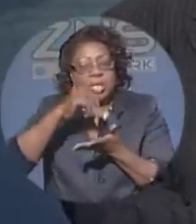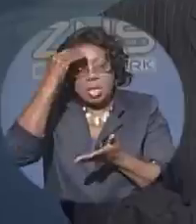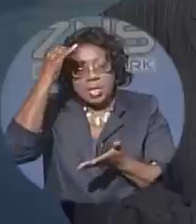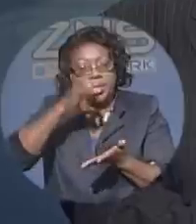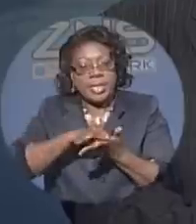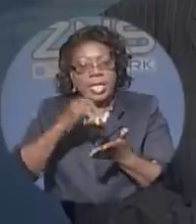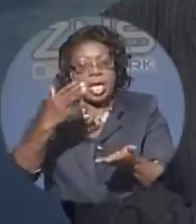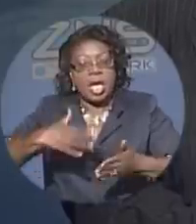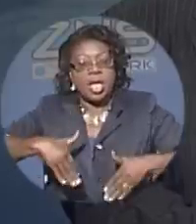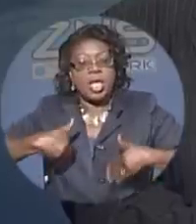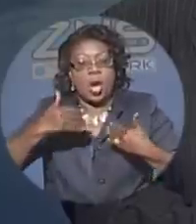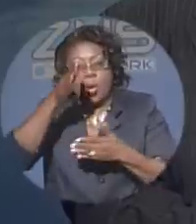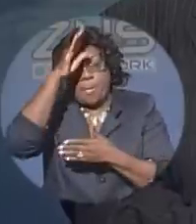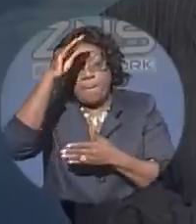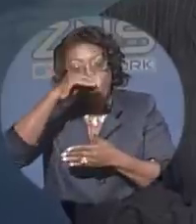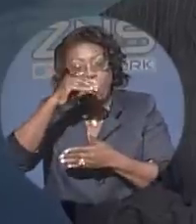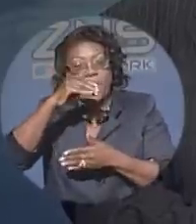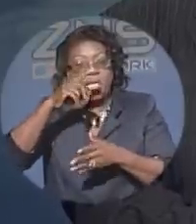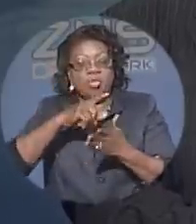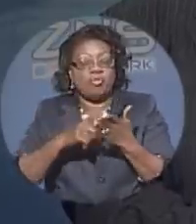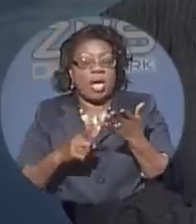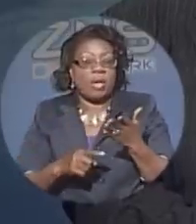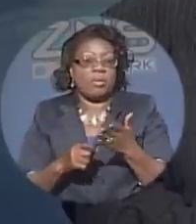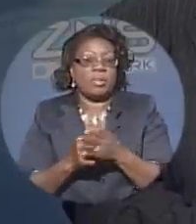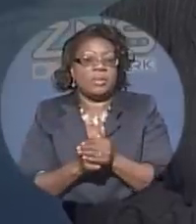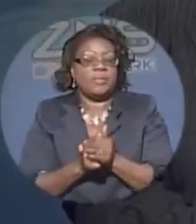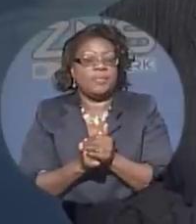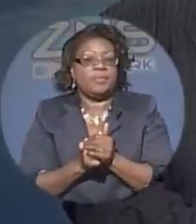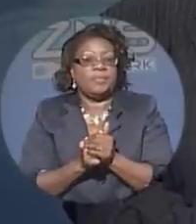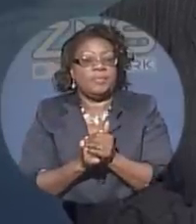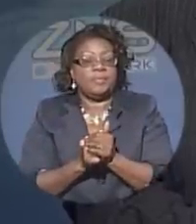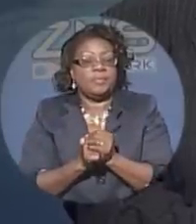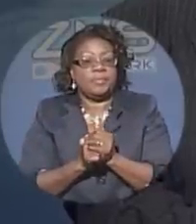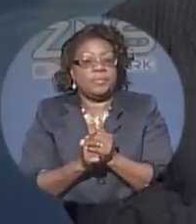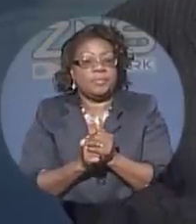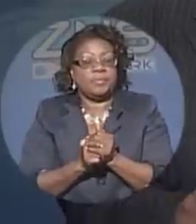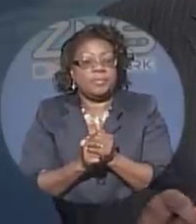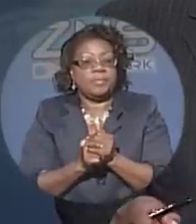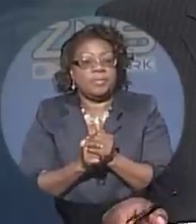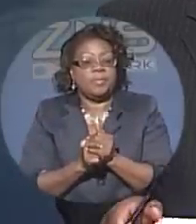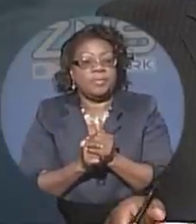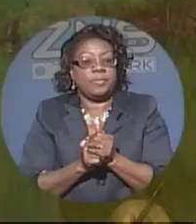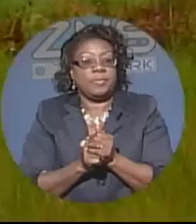the scene after 2 o'clock this afternoon where the incident unfolded. Opal Roach has more.